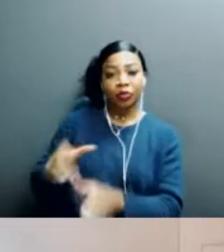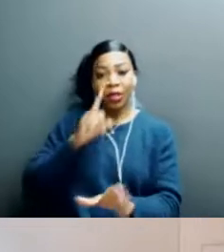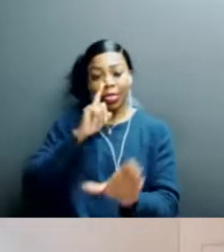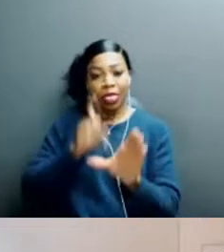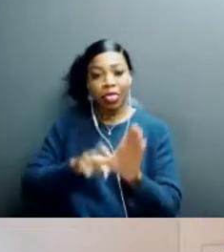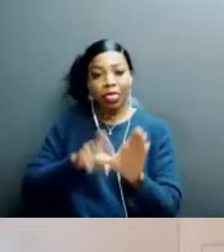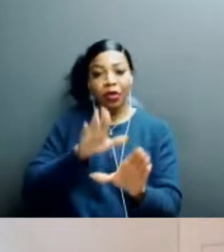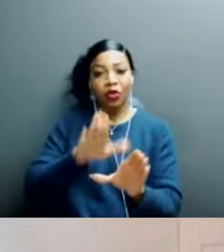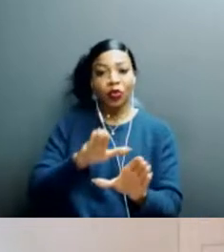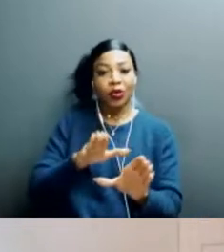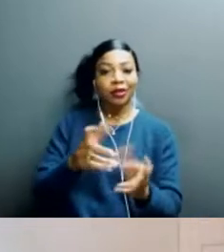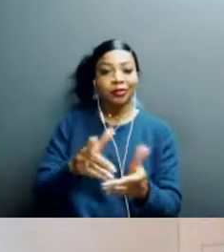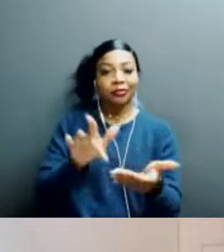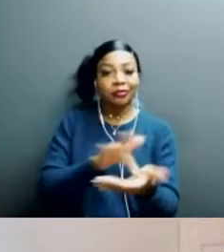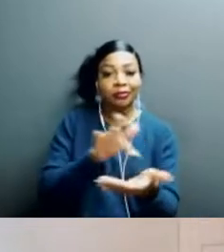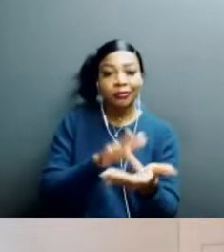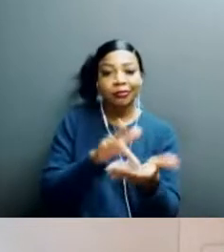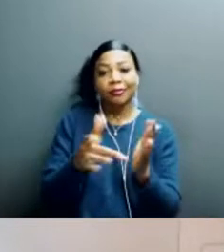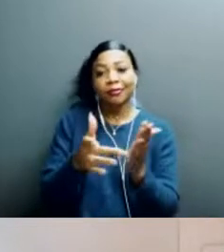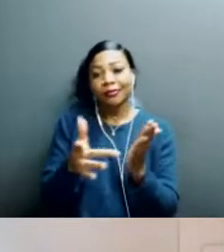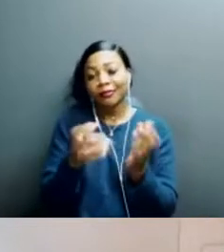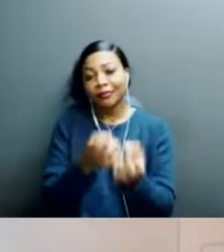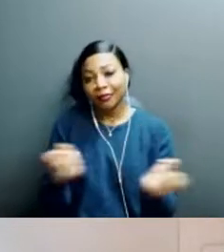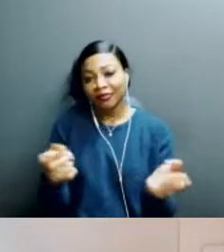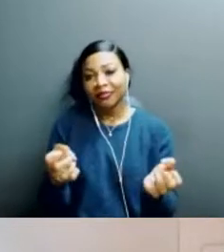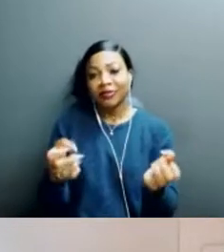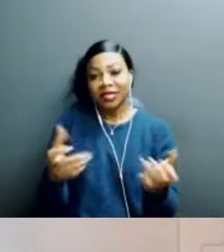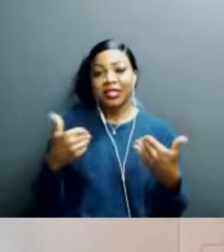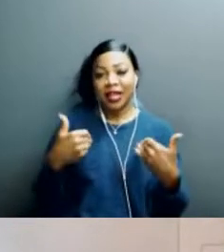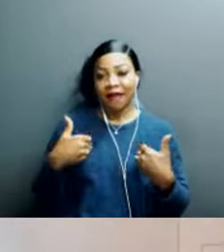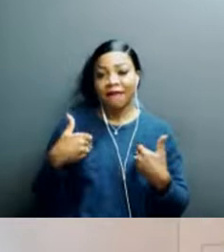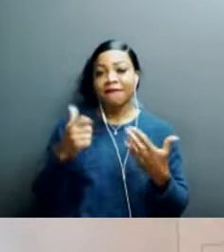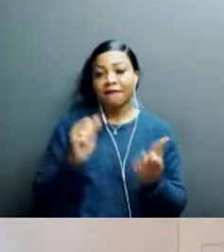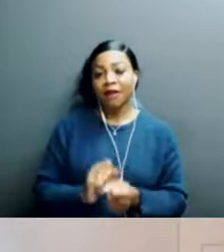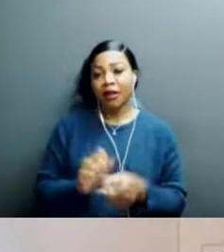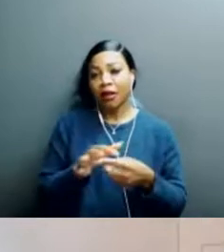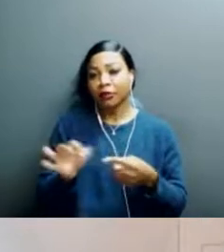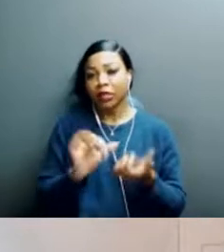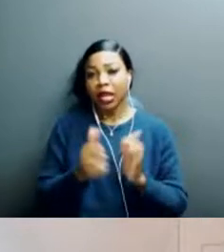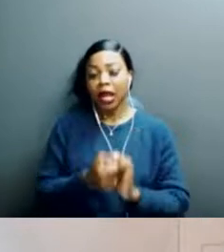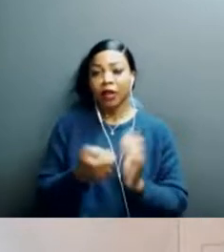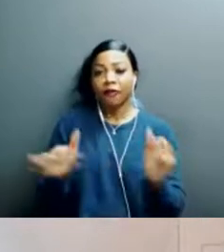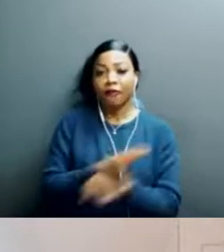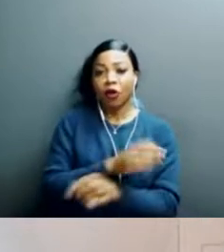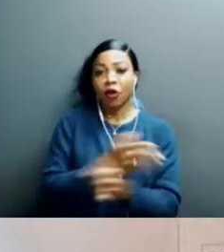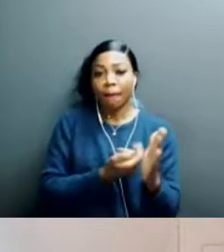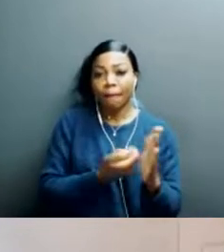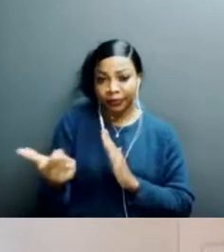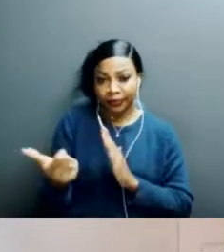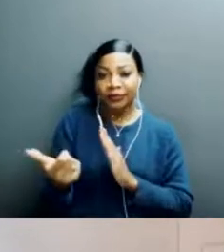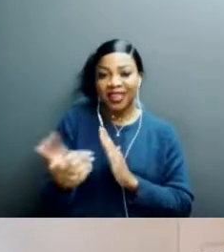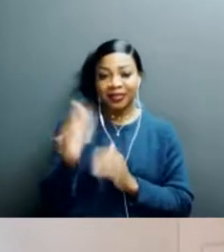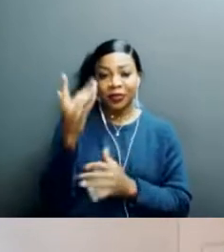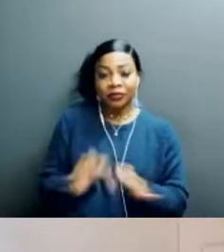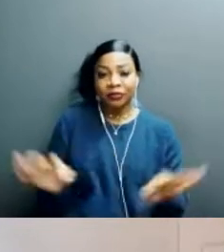some accounts are compromised, there are ways to, to wipe the device. And I think that's why it's been mentioned in this panel to back up all of your devices.